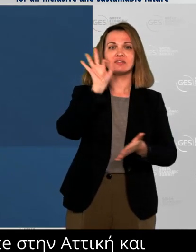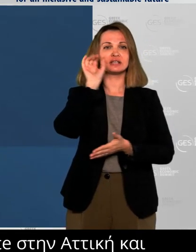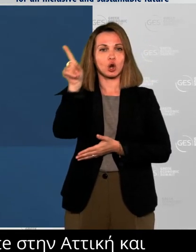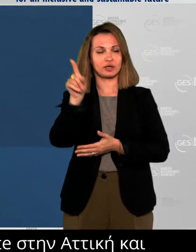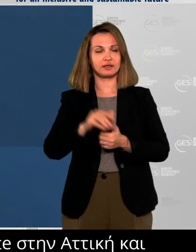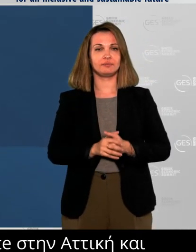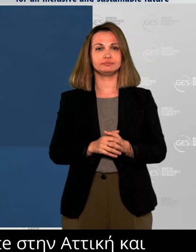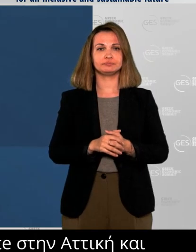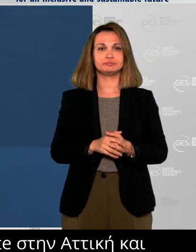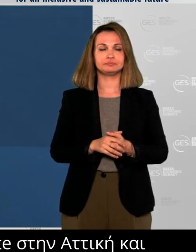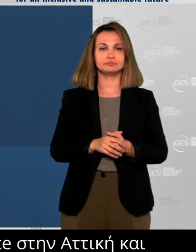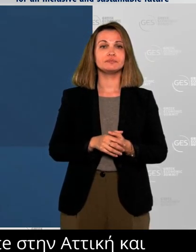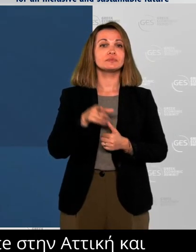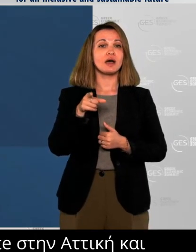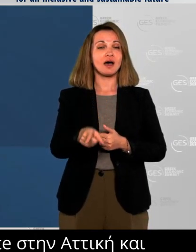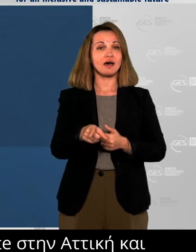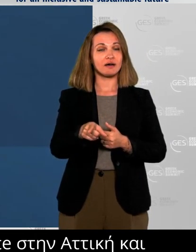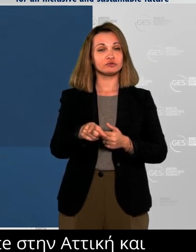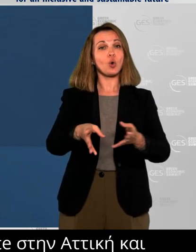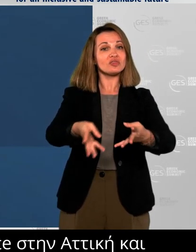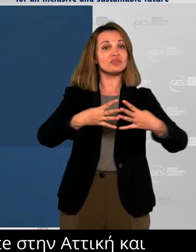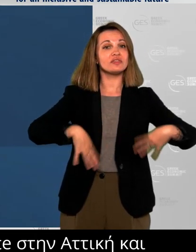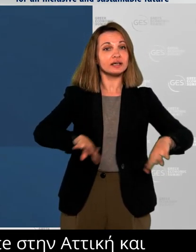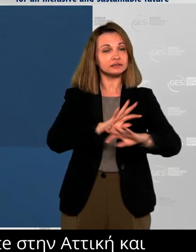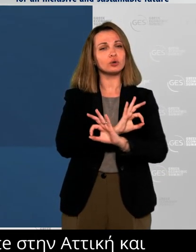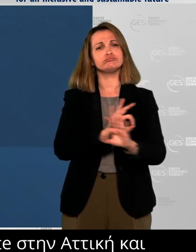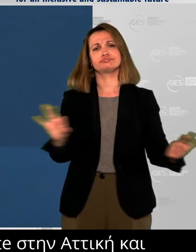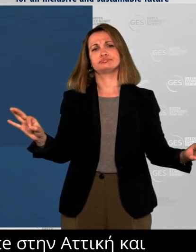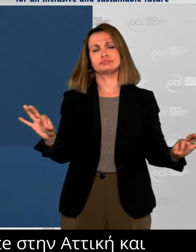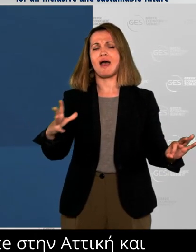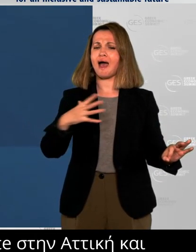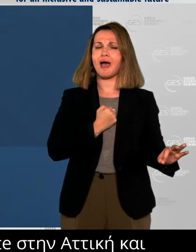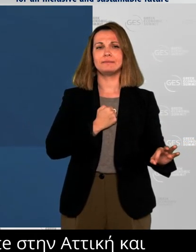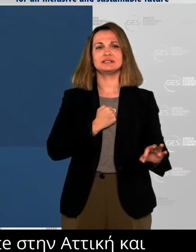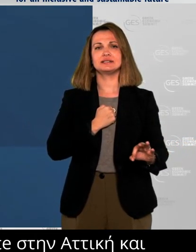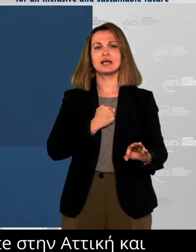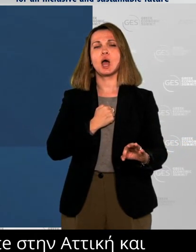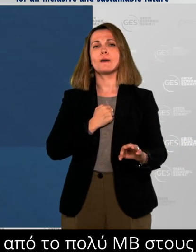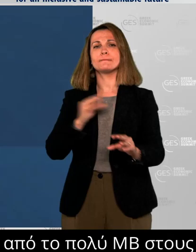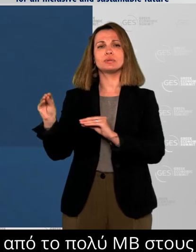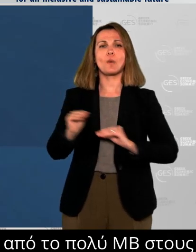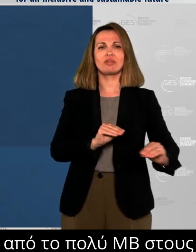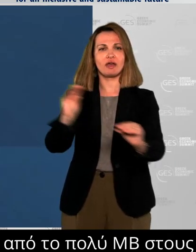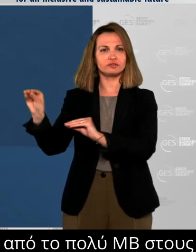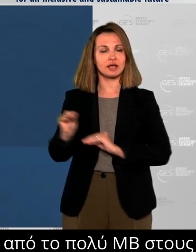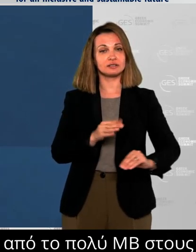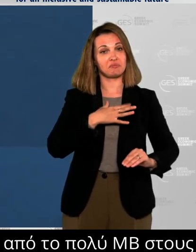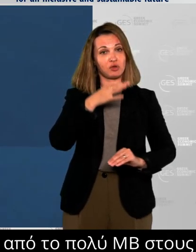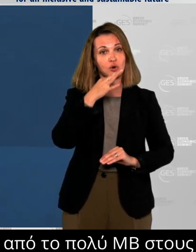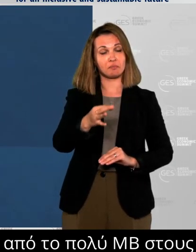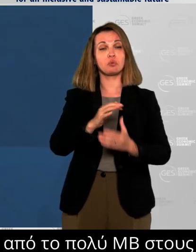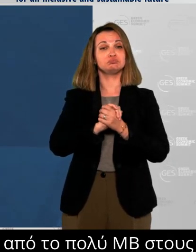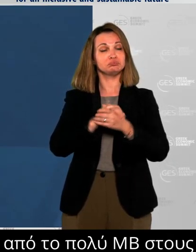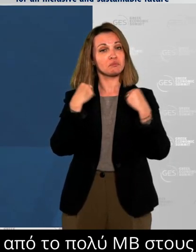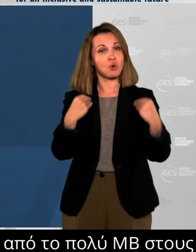Greece, I've been especially proud to see the great strides that Pfizer has made, including the inauguration of its global centers